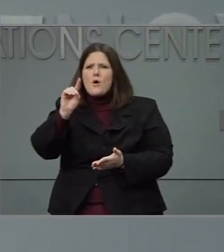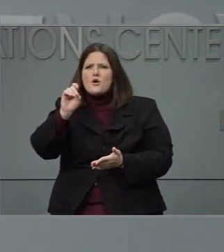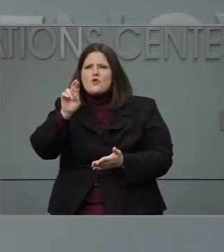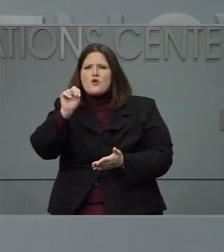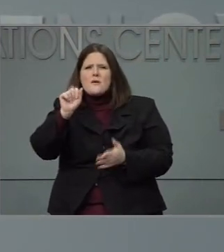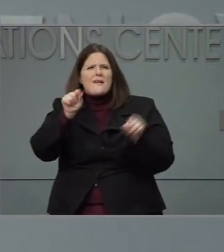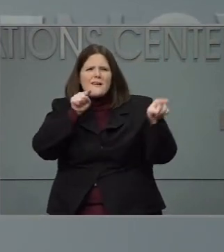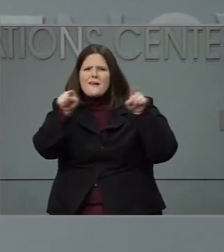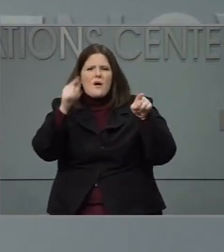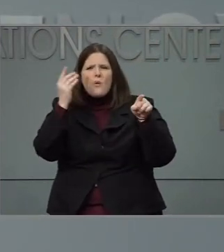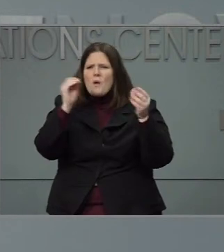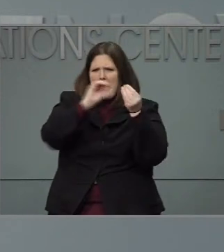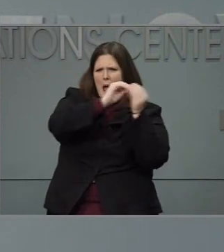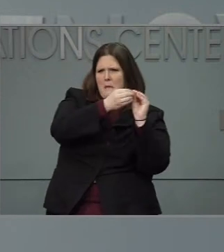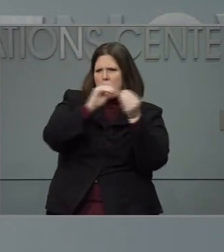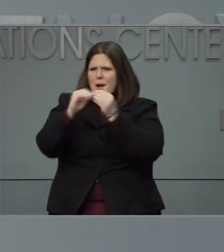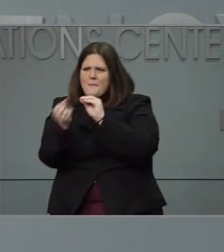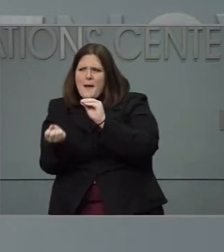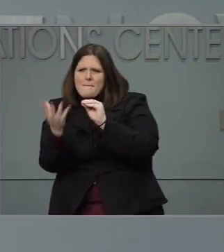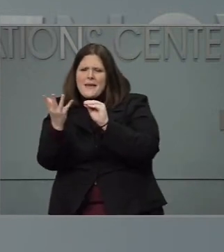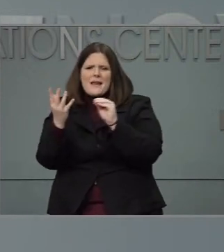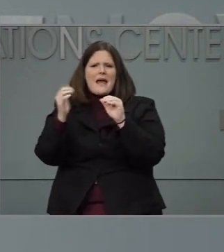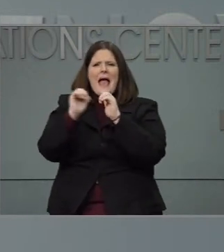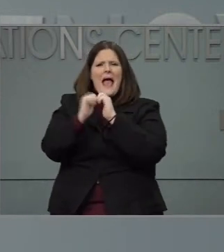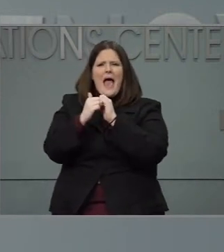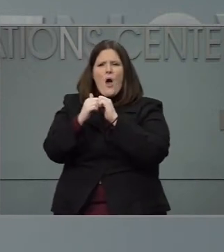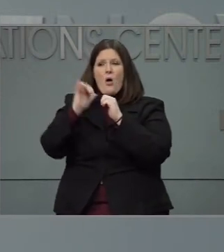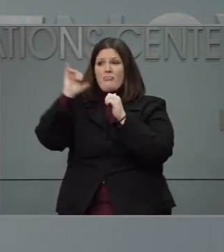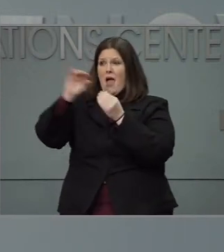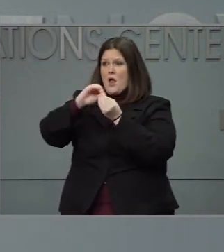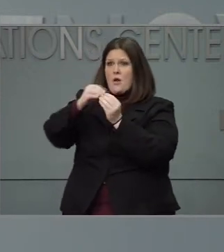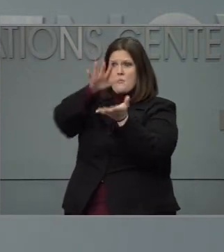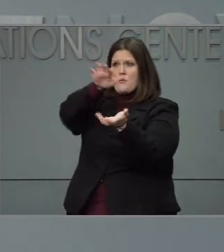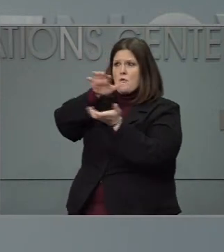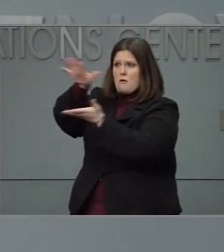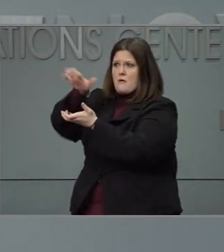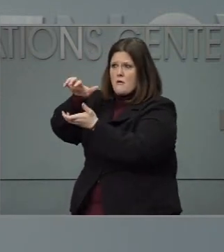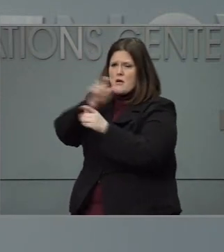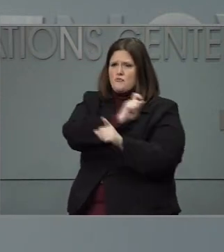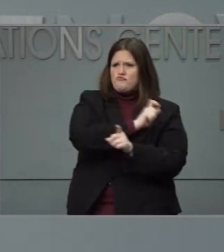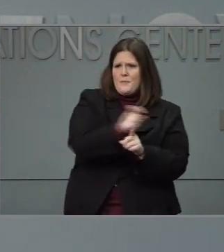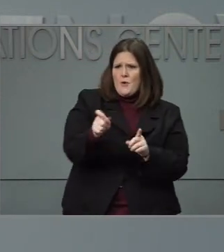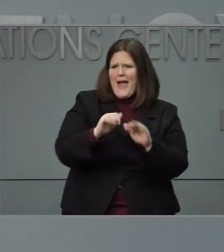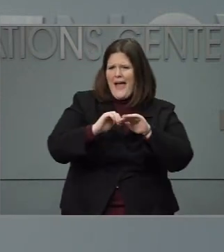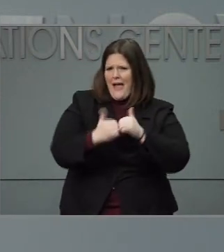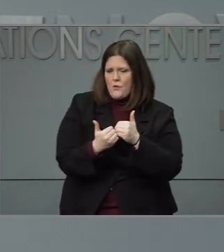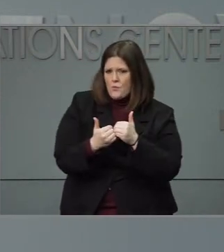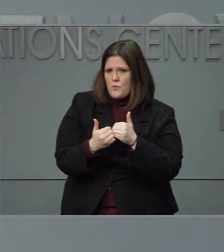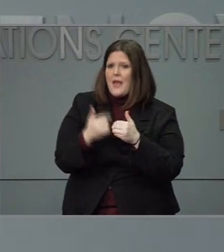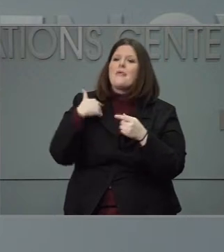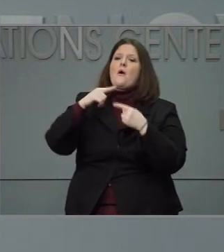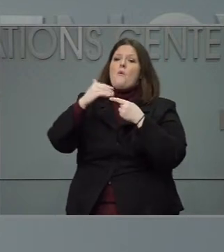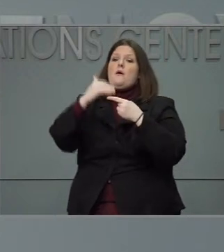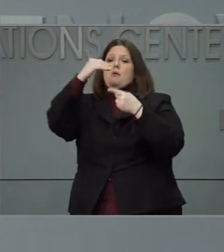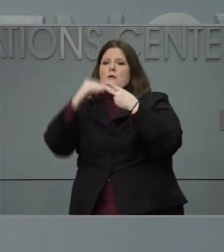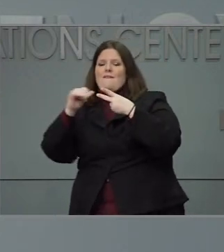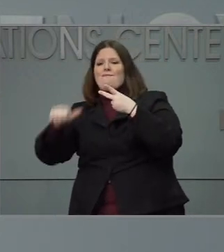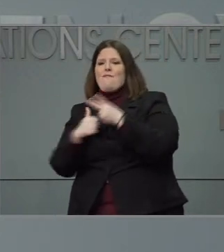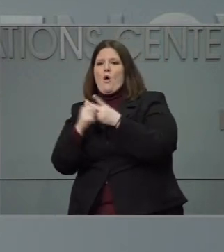slowdown and what's been the delay that you'd attribute it to? And then I have one quick follow up after. Hi, Brian.